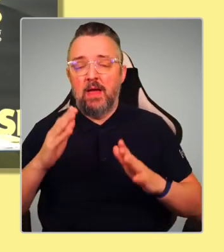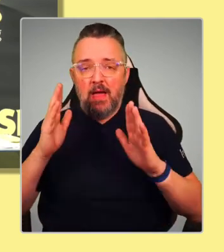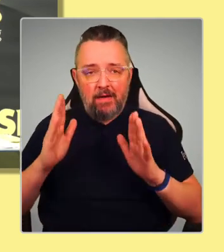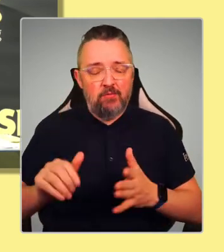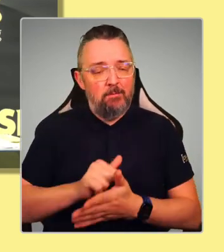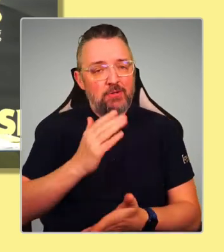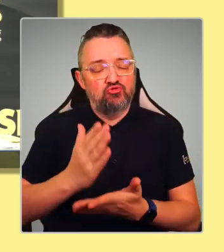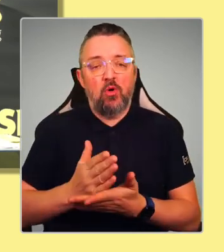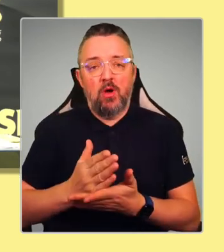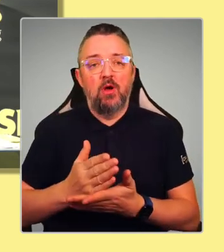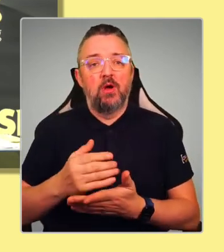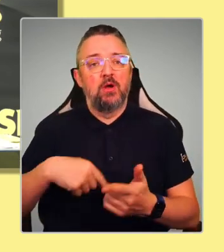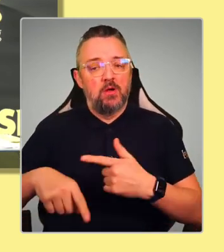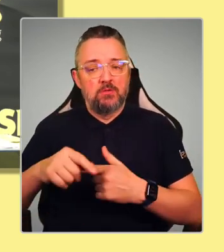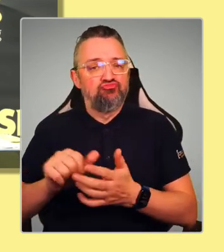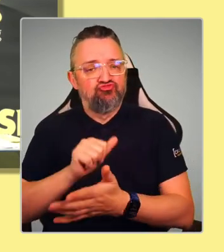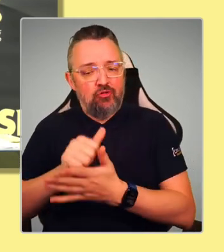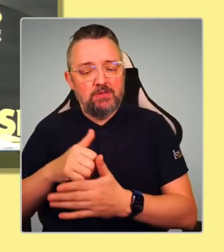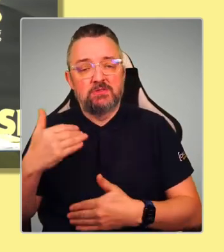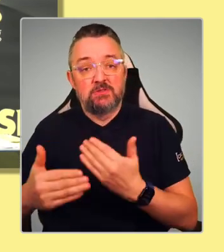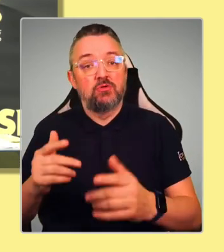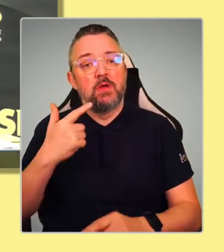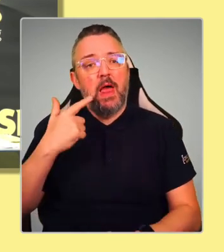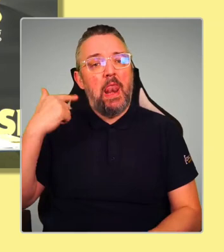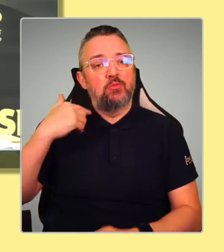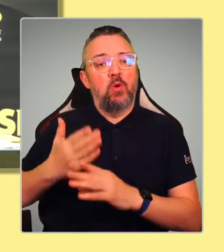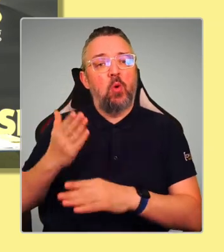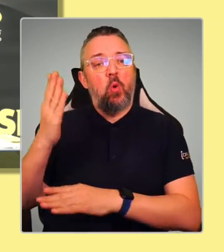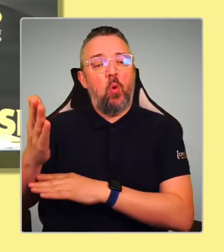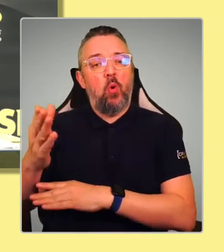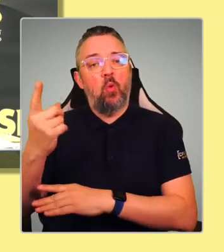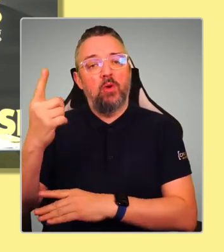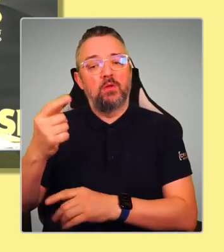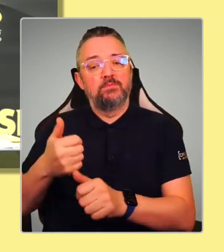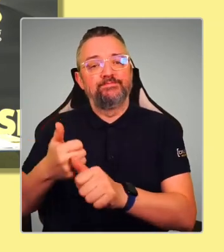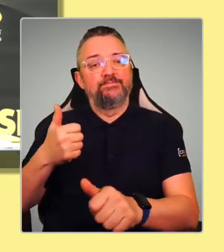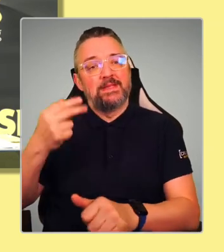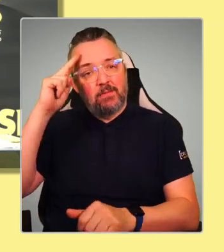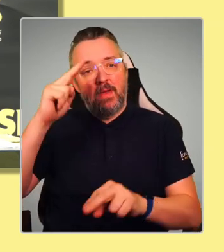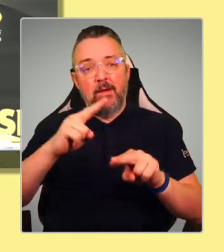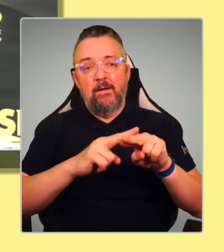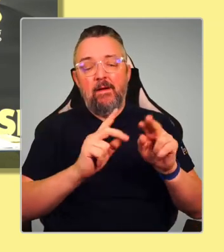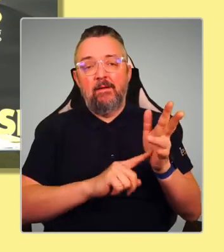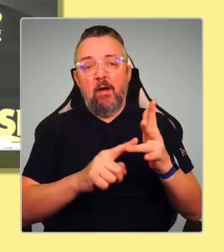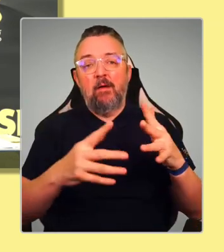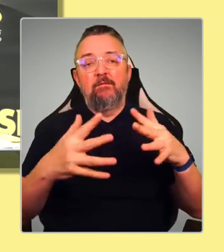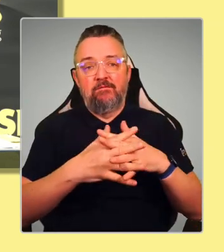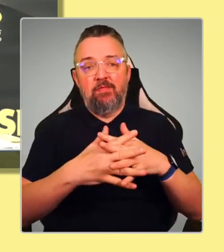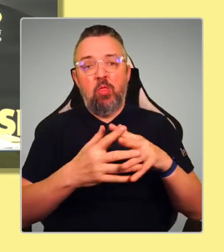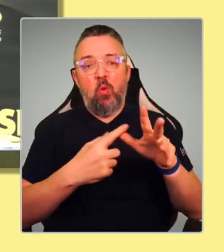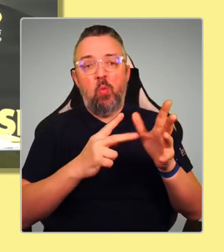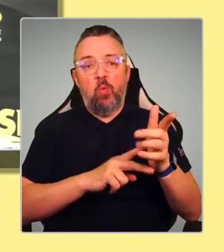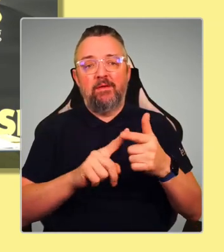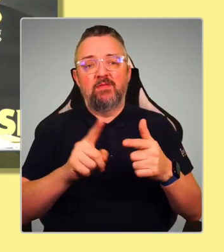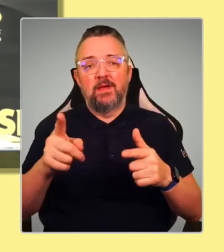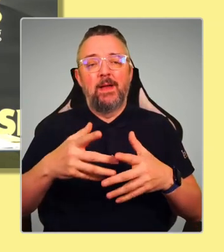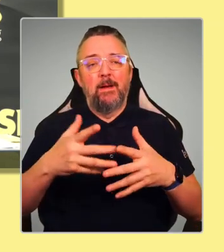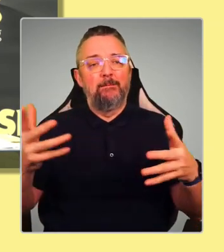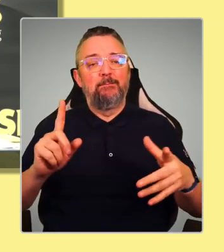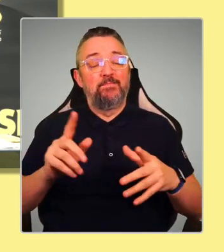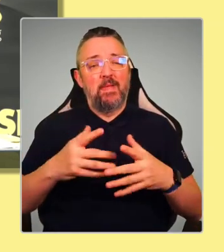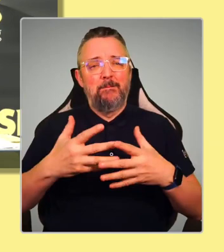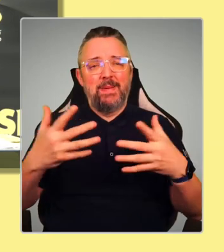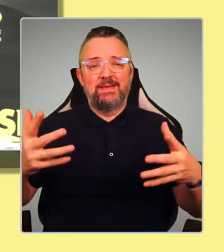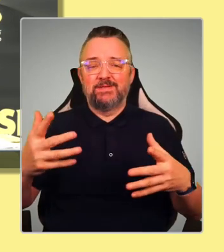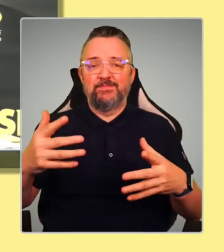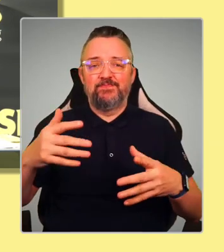So last week, I went to see Flowwave. So that is the biggest, they were explaining to me, the biggest tank.